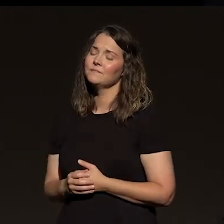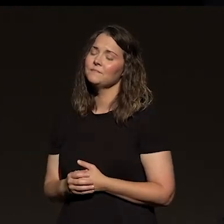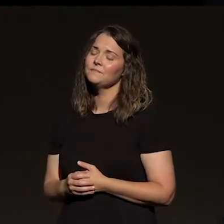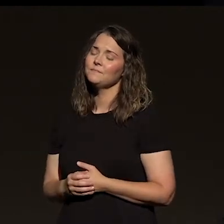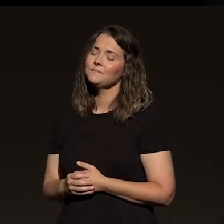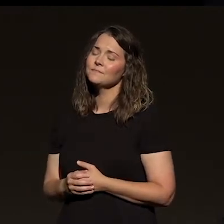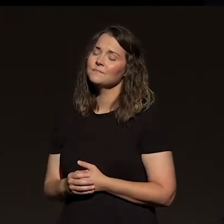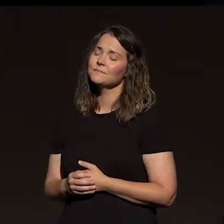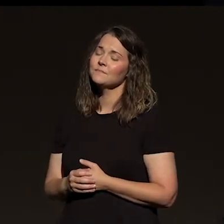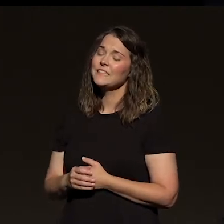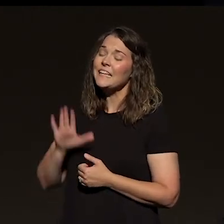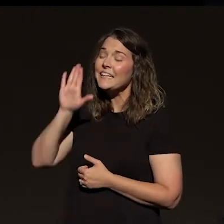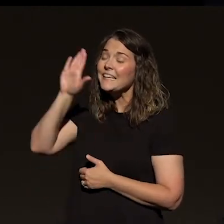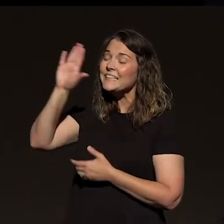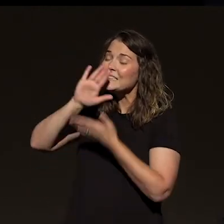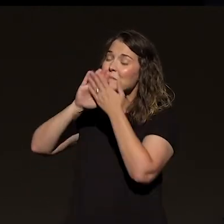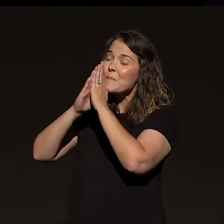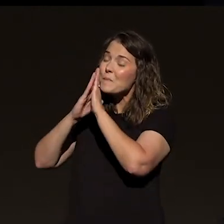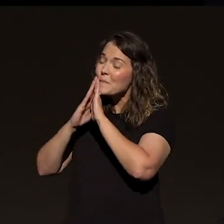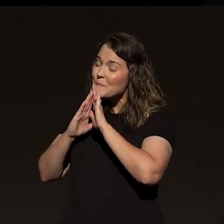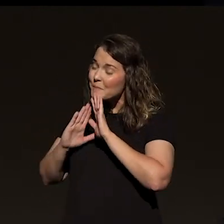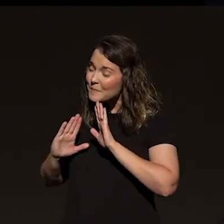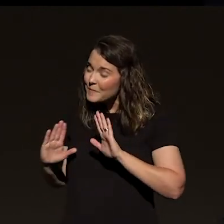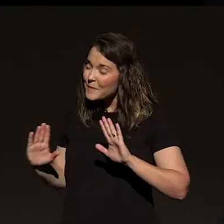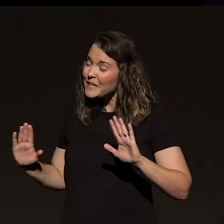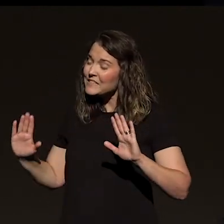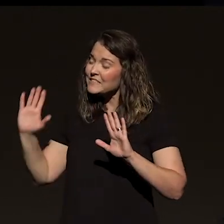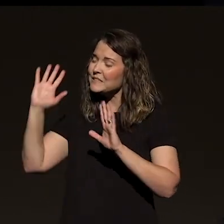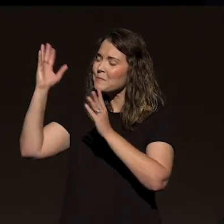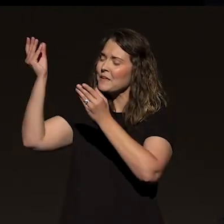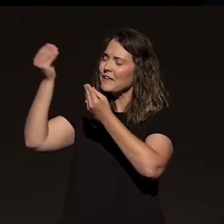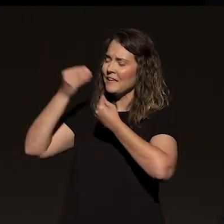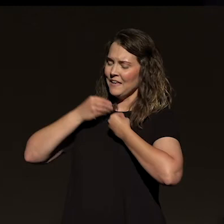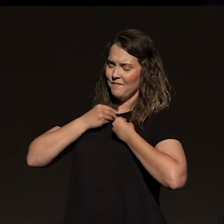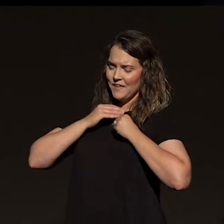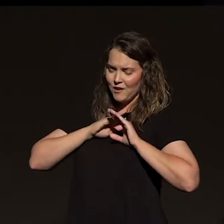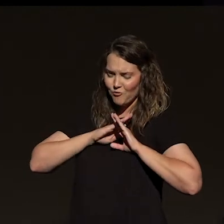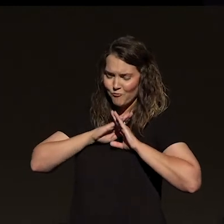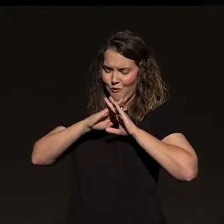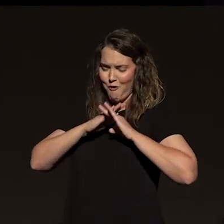Would you let his peace that passes understanding guard your heart and your mind in Christ Jesus?